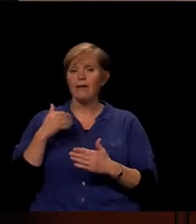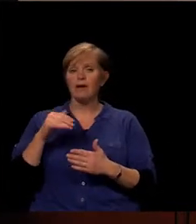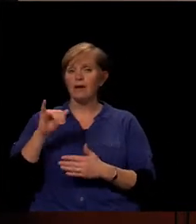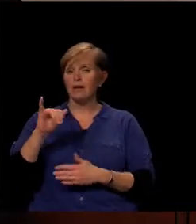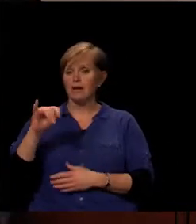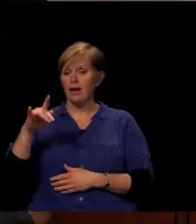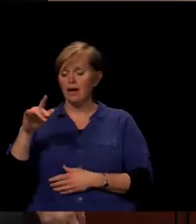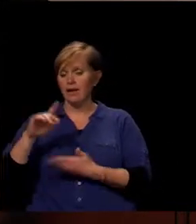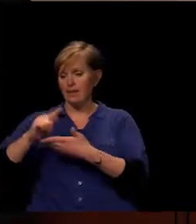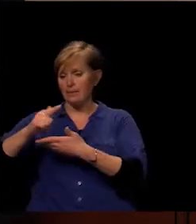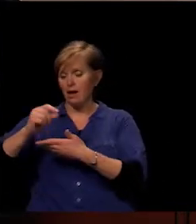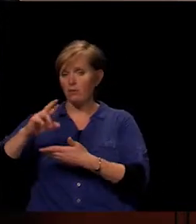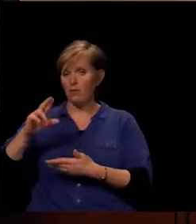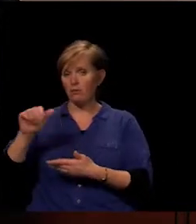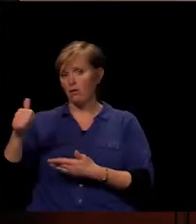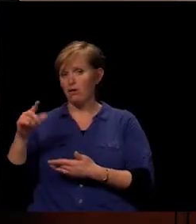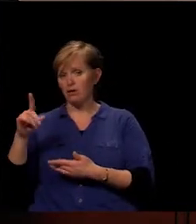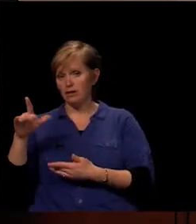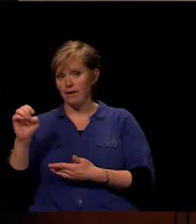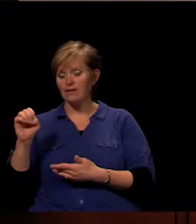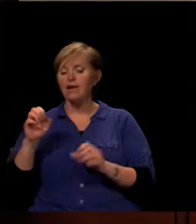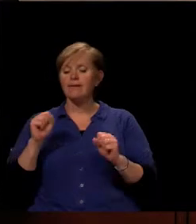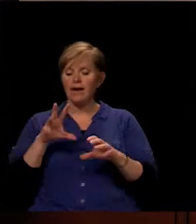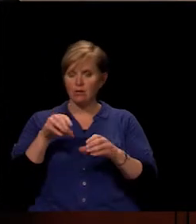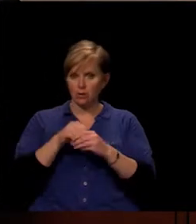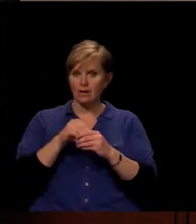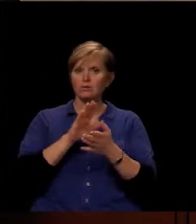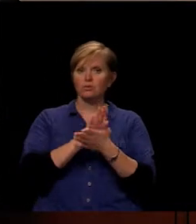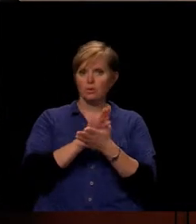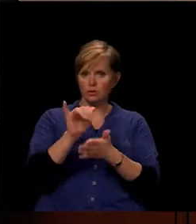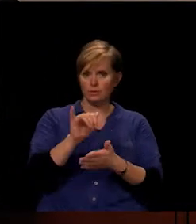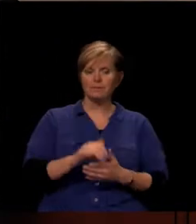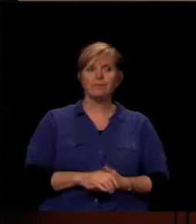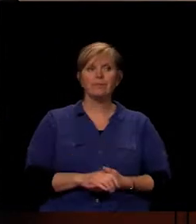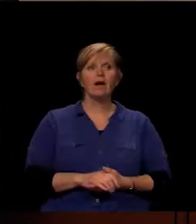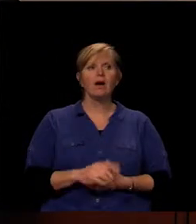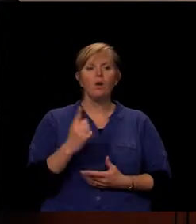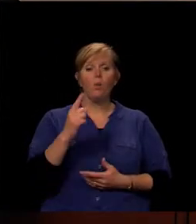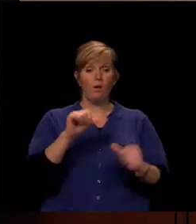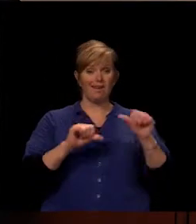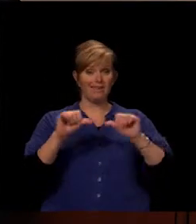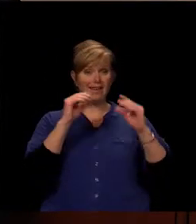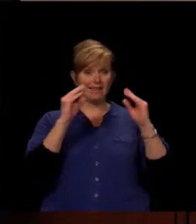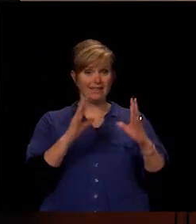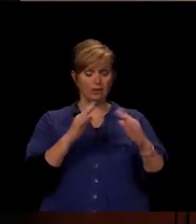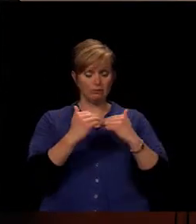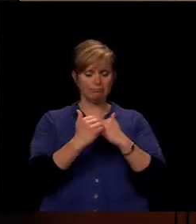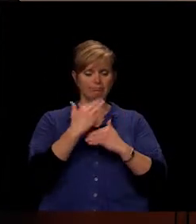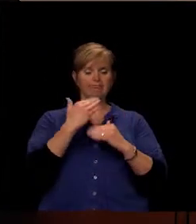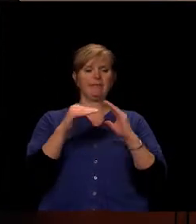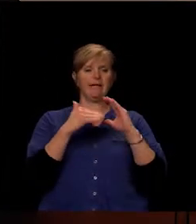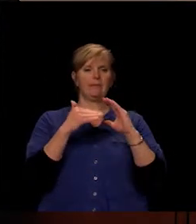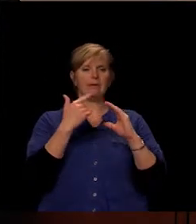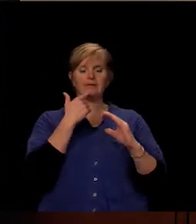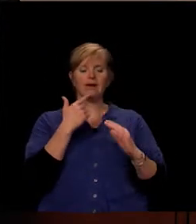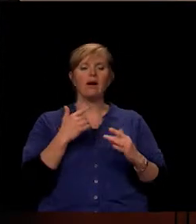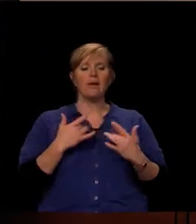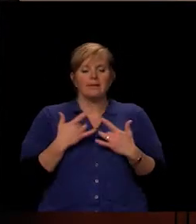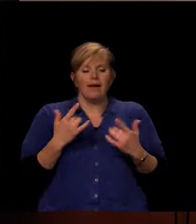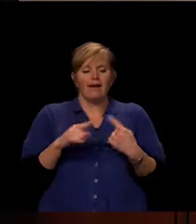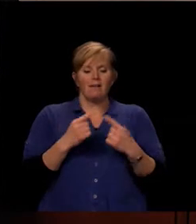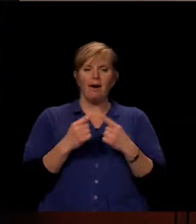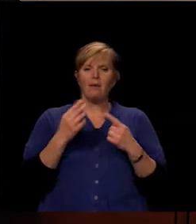well. Kind of an interesting thing happened on Tuesday. I had a science teacher send me an email and said, hey, I'm really excited about Monday's professional